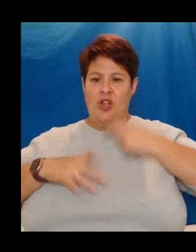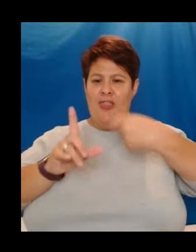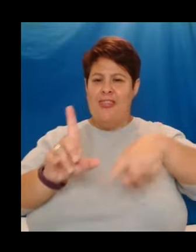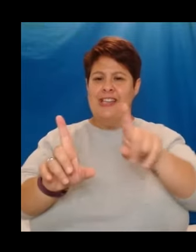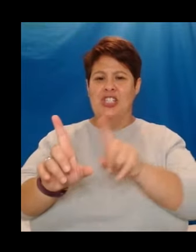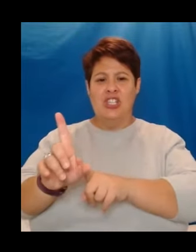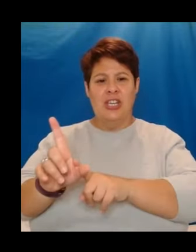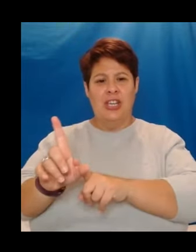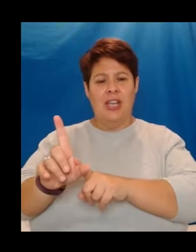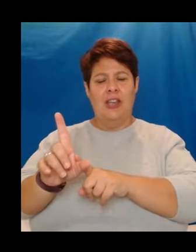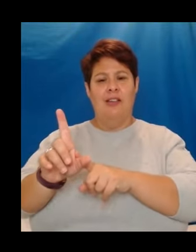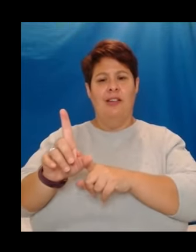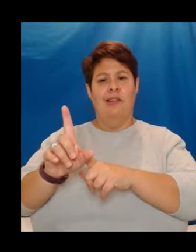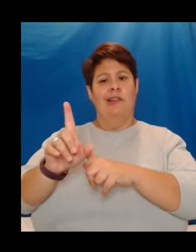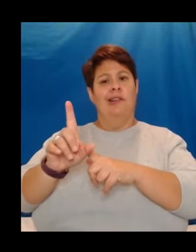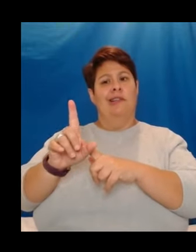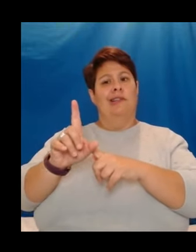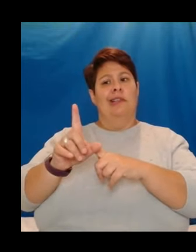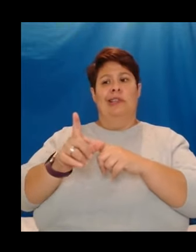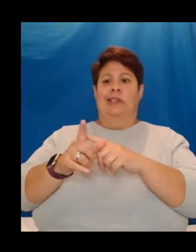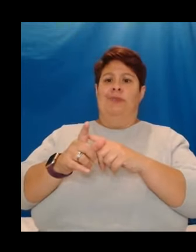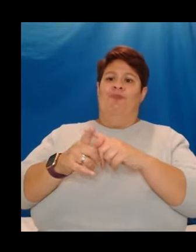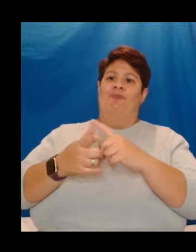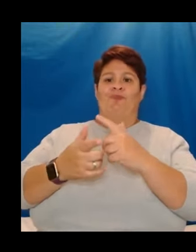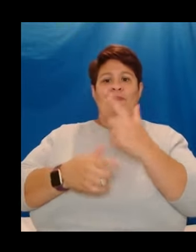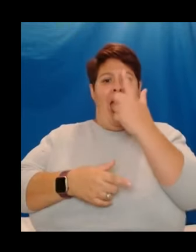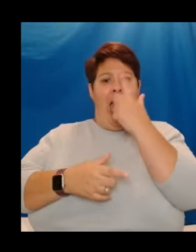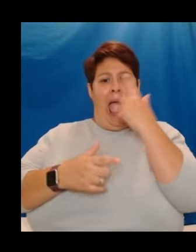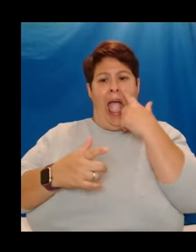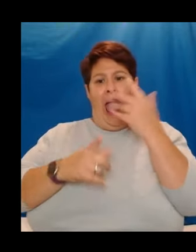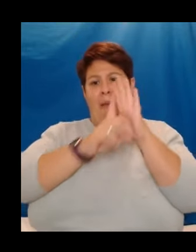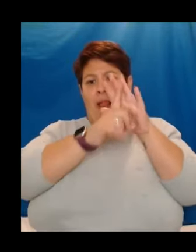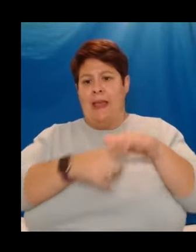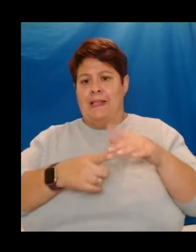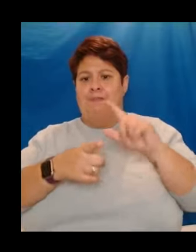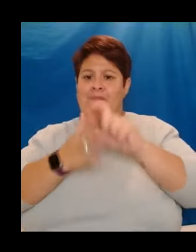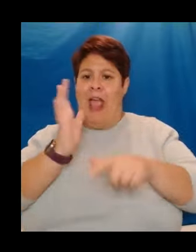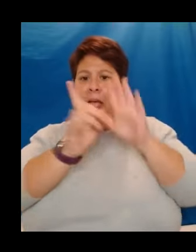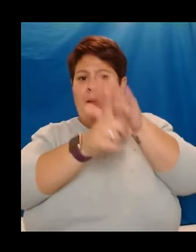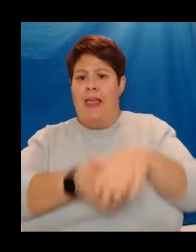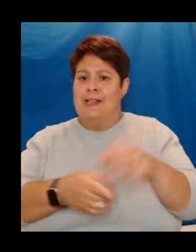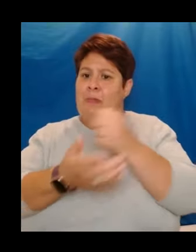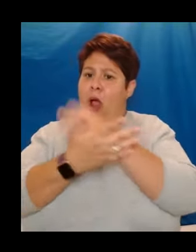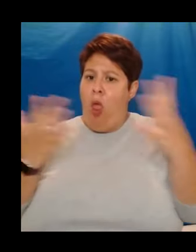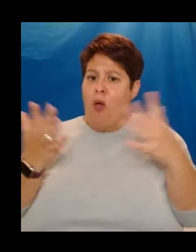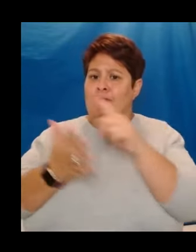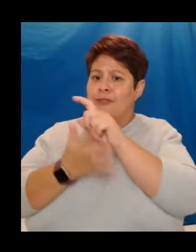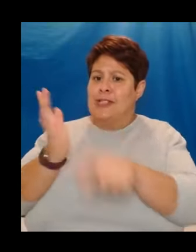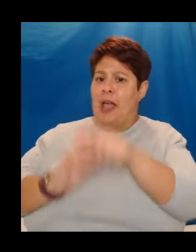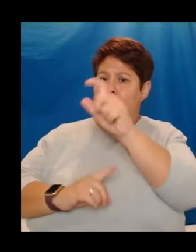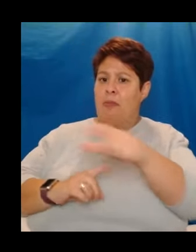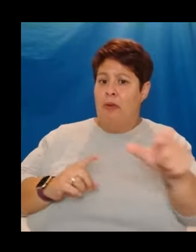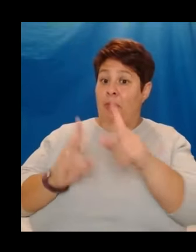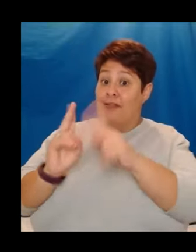of ableism like I've never seen before. This was a year when a lot of disabled people died.